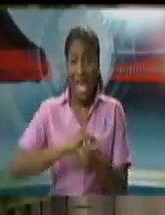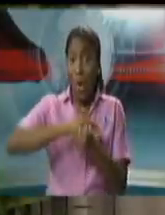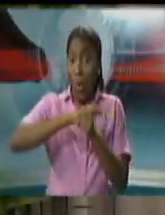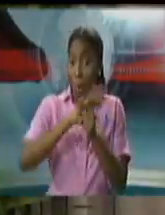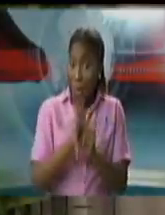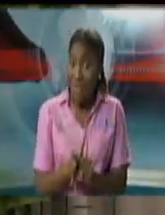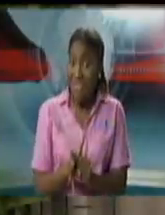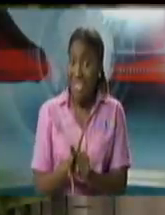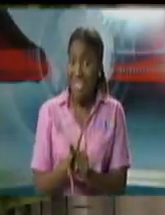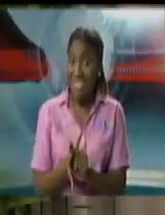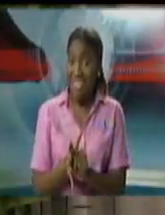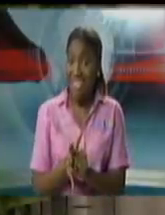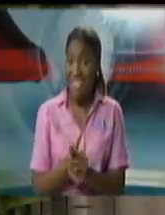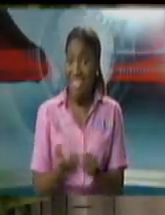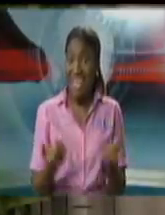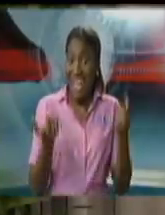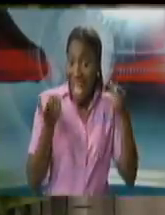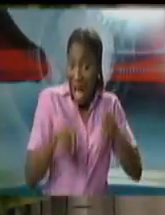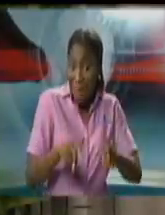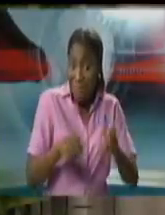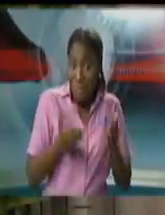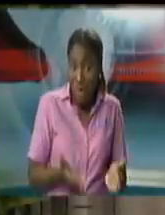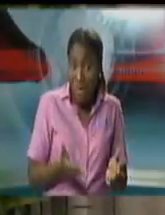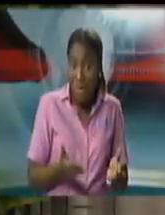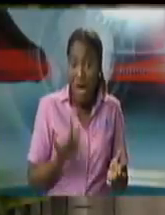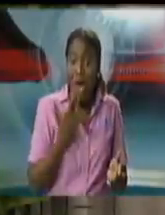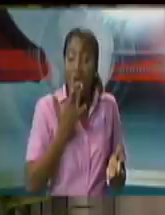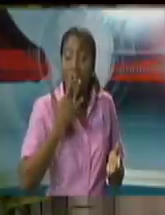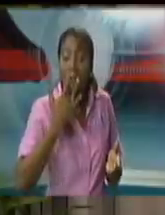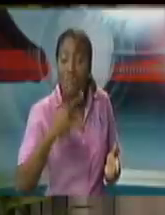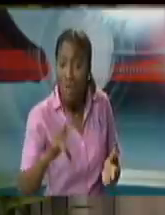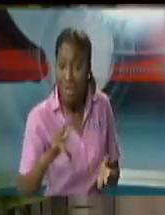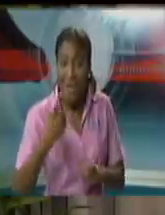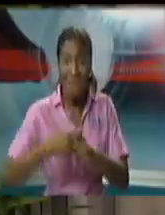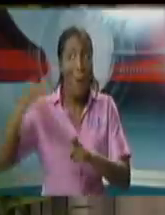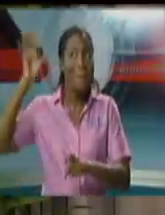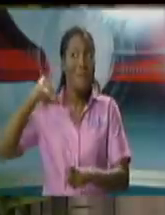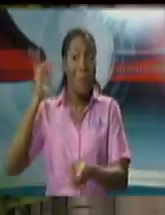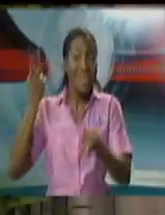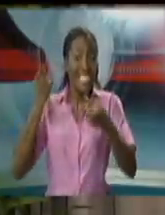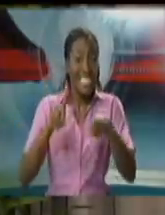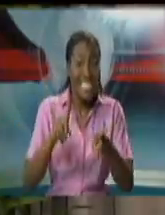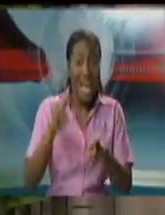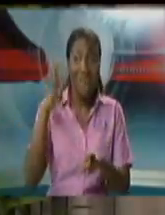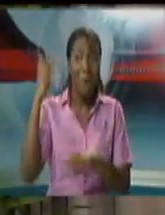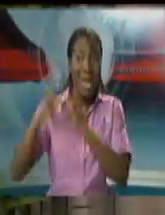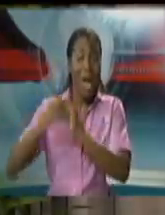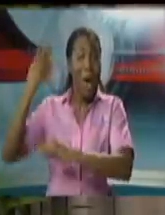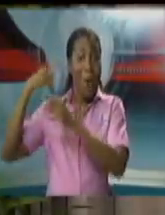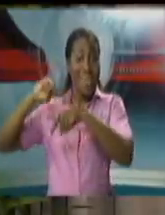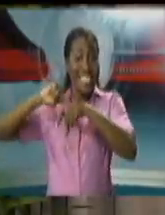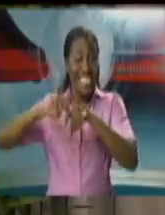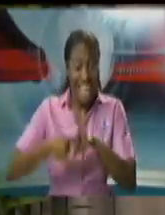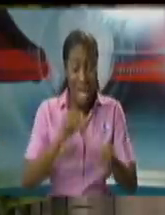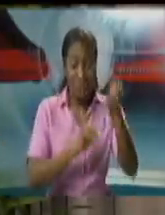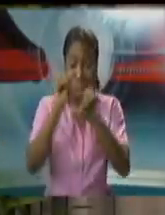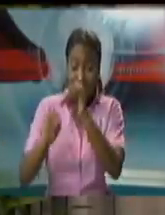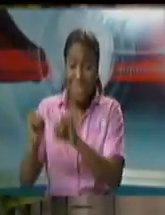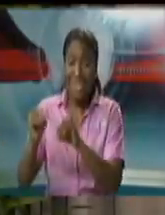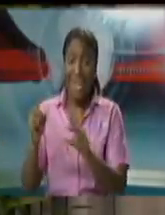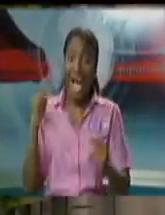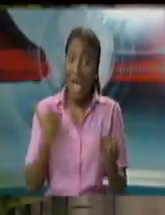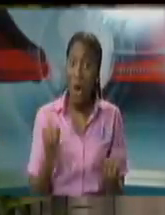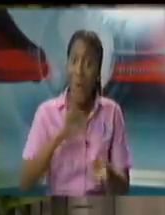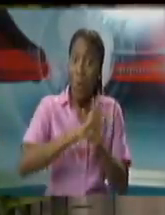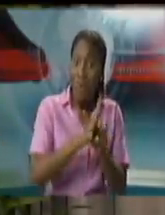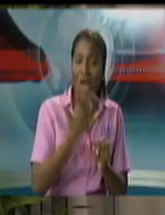and Tobago has really just put a spotlight on what was a well-thought-out plan for the last four years. Permit me, ladies and gentlemen,